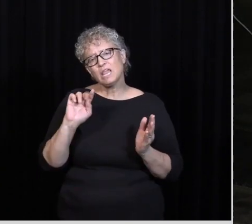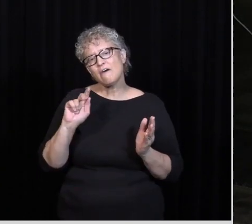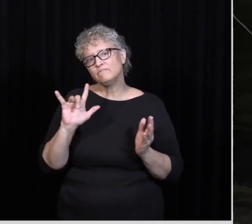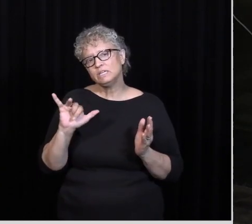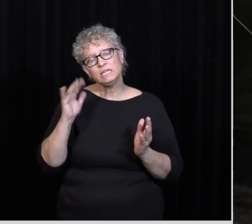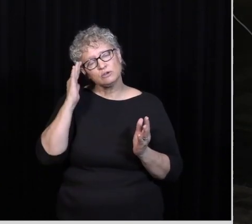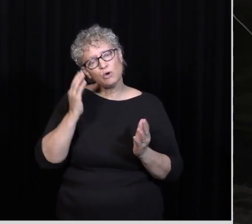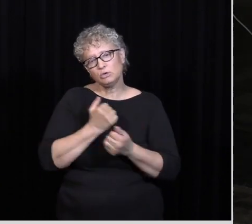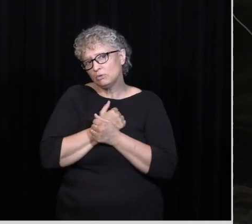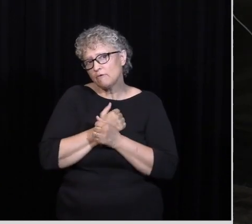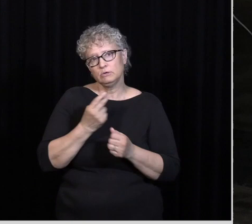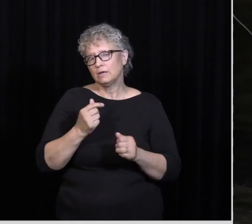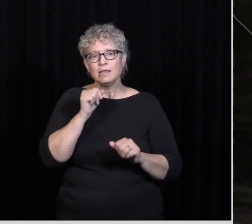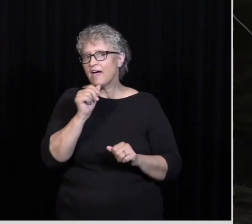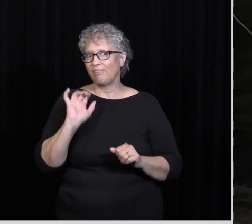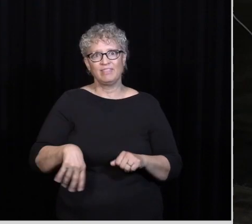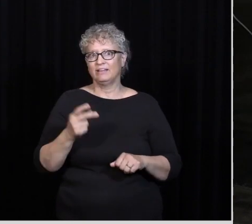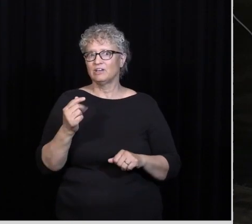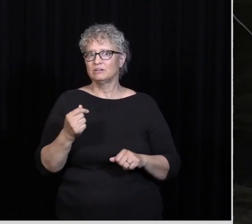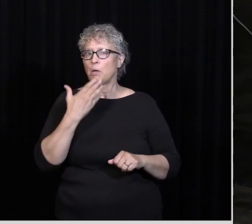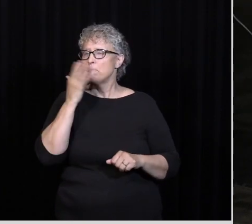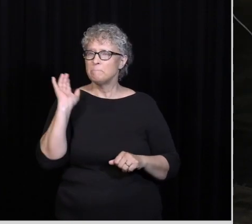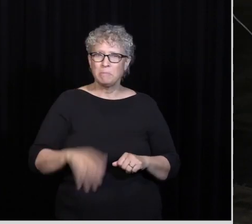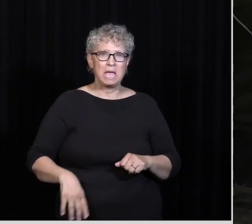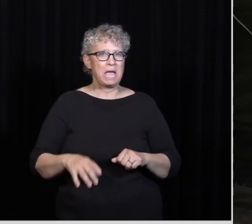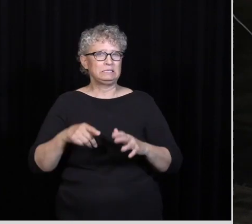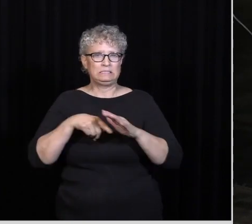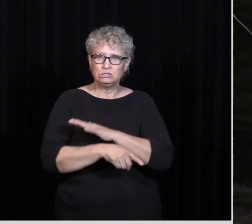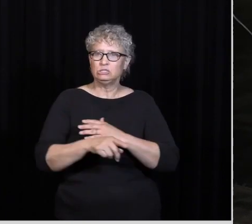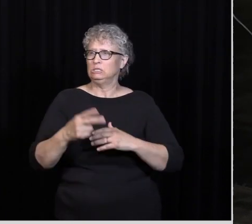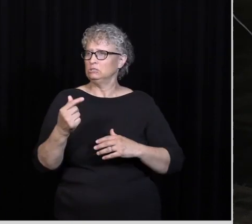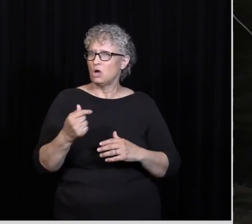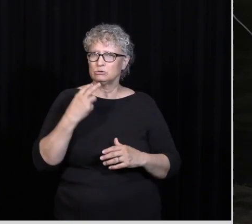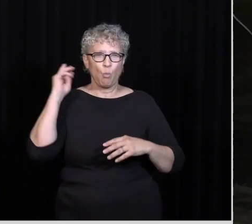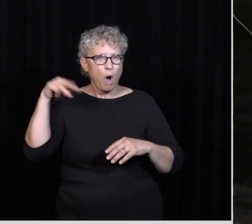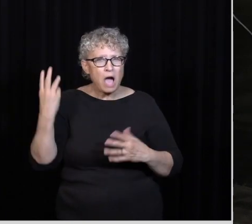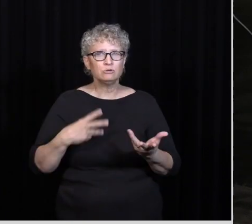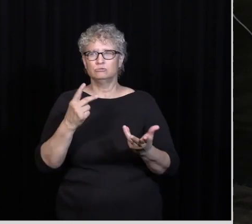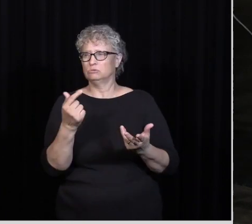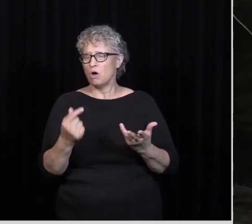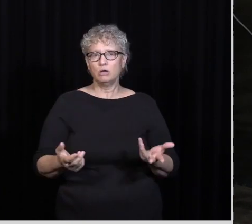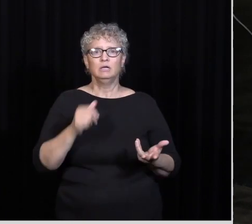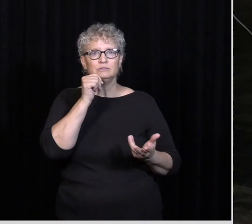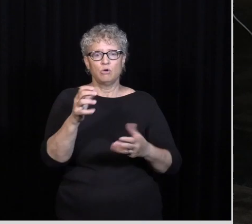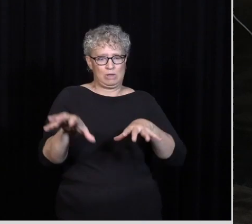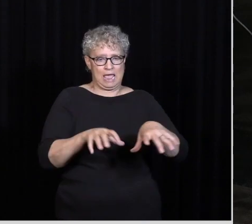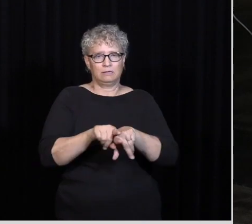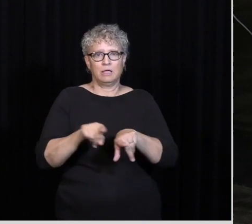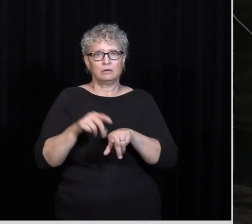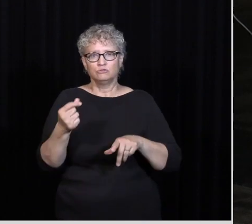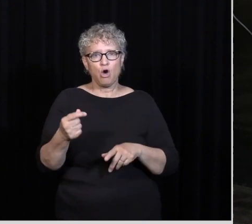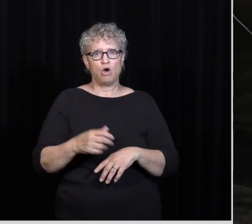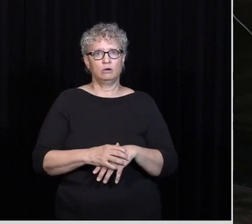little puppy dog That's not this dog These are the bad violent Killing kinds of dogs Wild dogs Don't be a dog Don't act like a dog And I